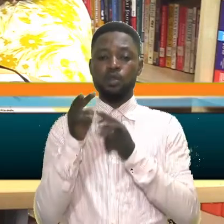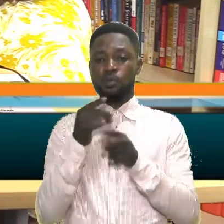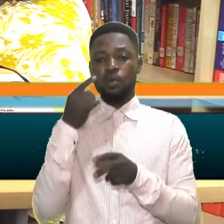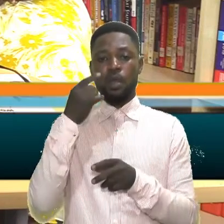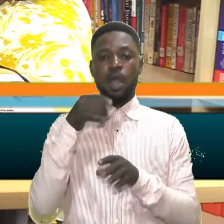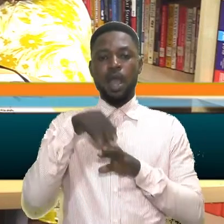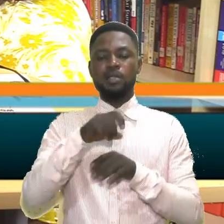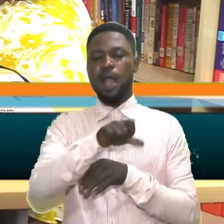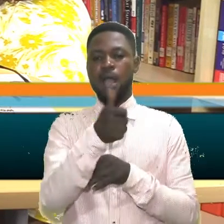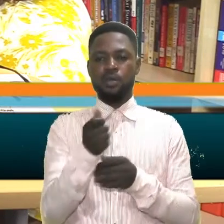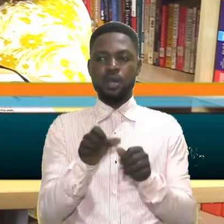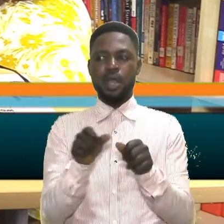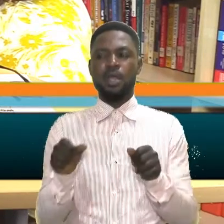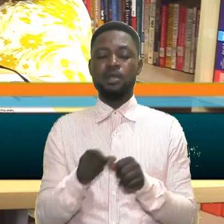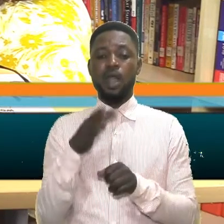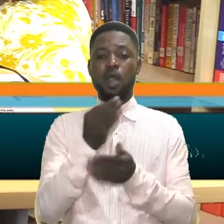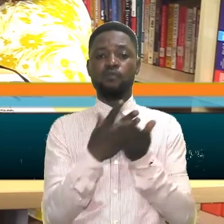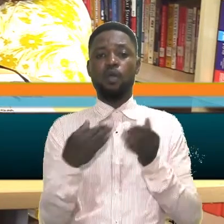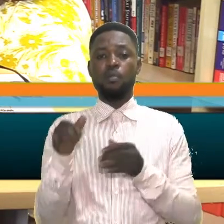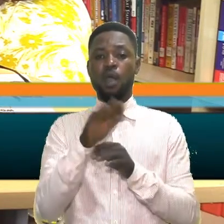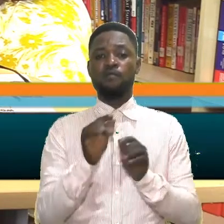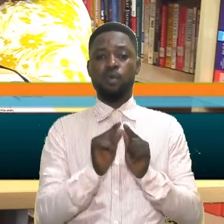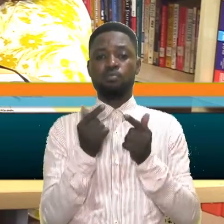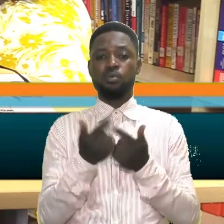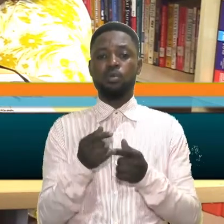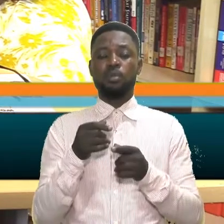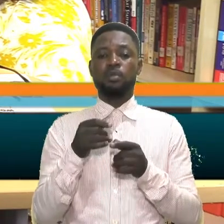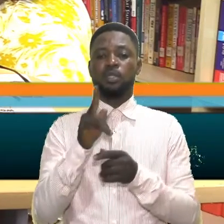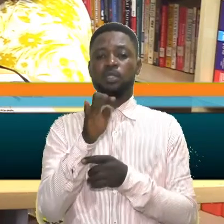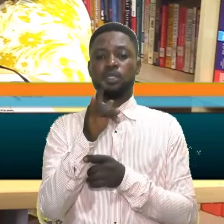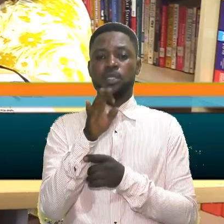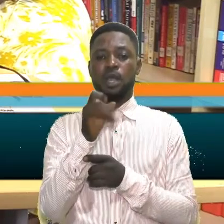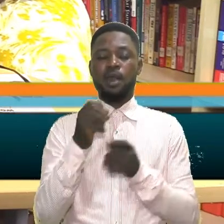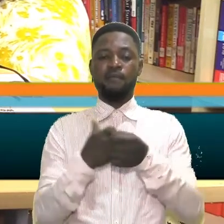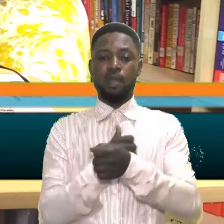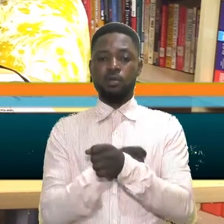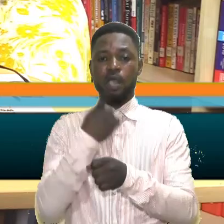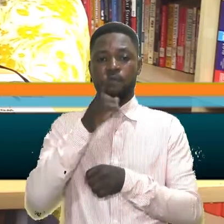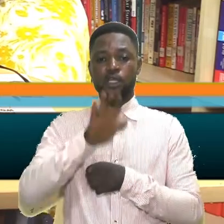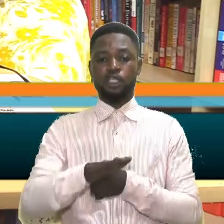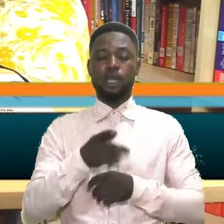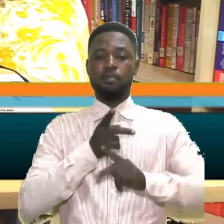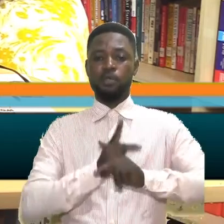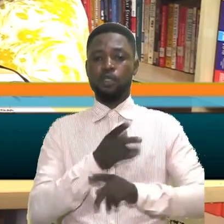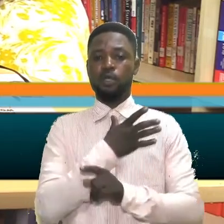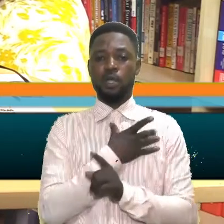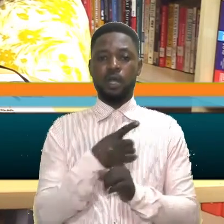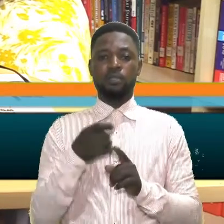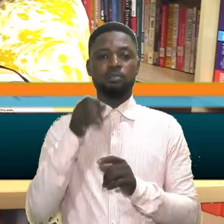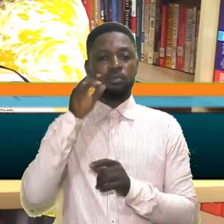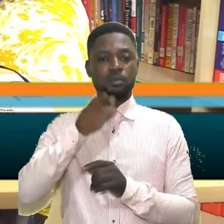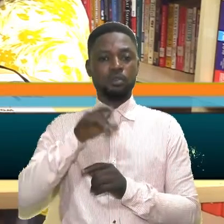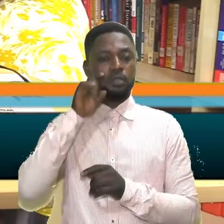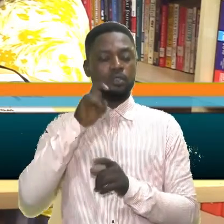look at another aspect with some of your colleagues at the Teteyara Foundation for Child Protection and Advocacy.